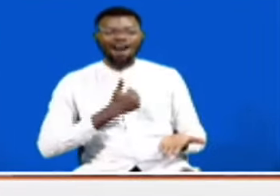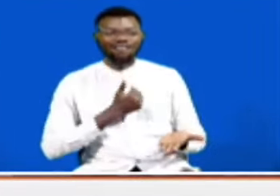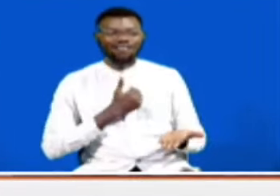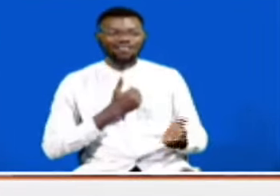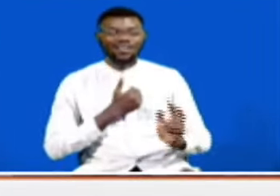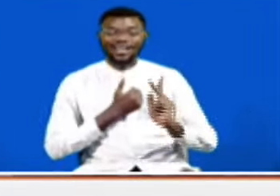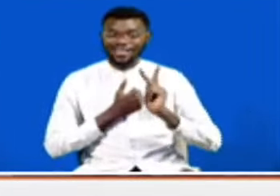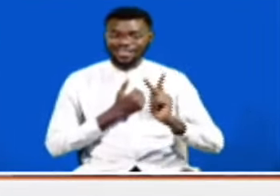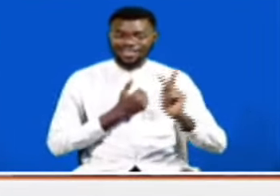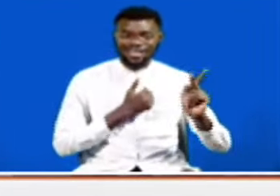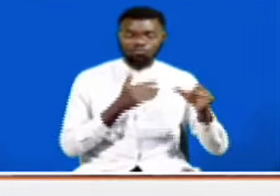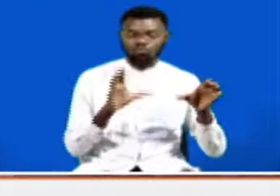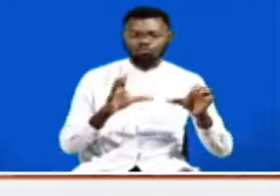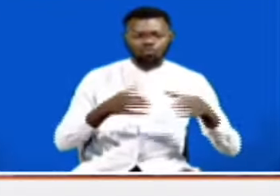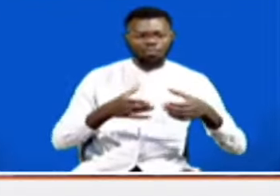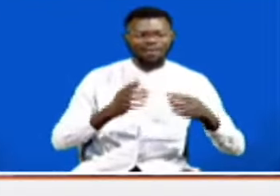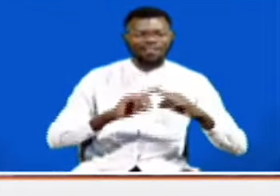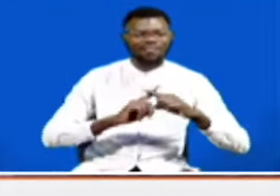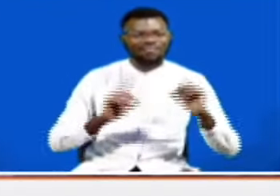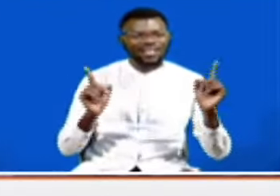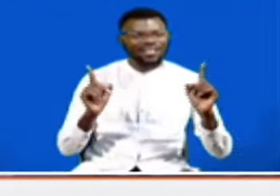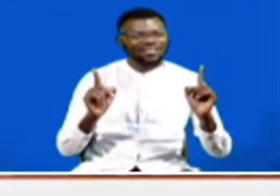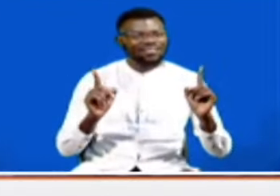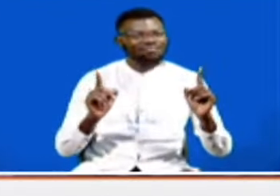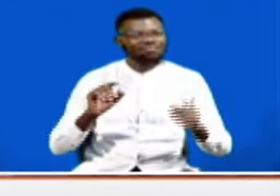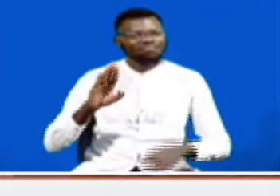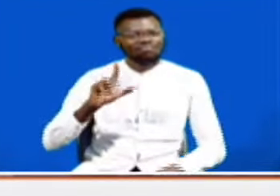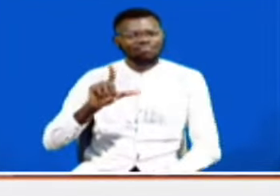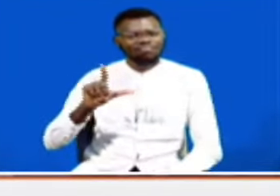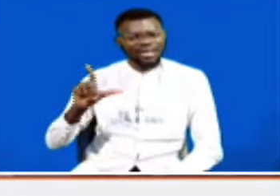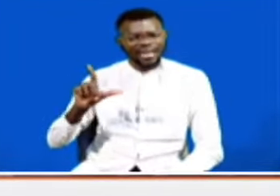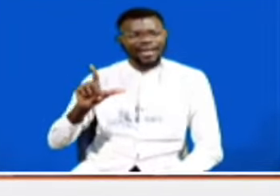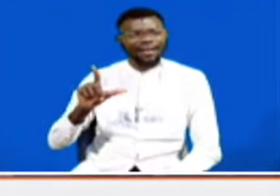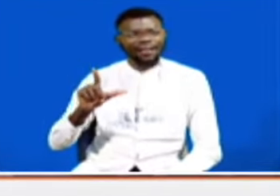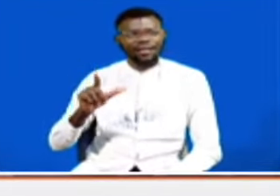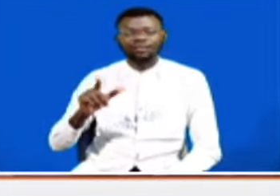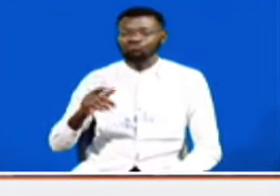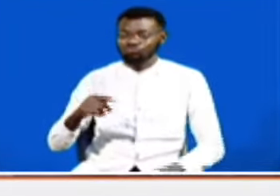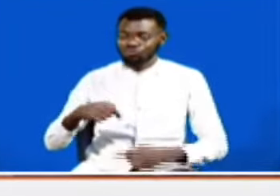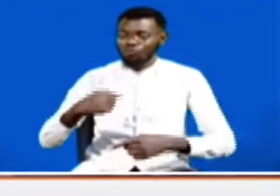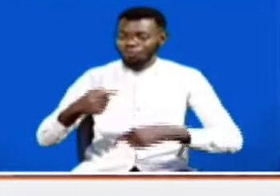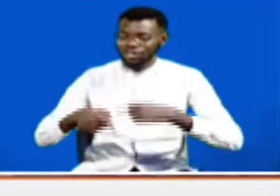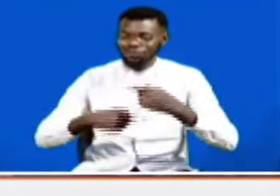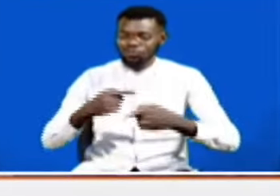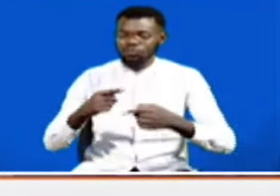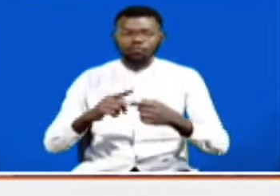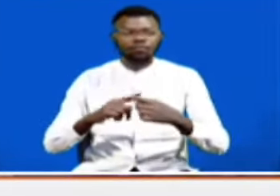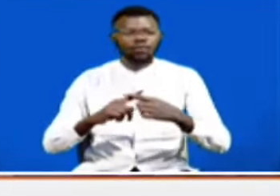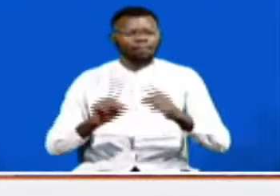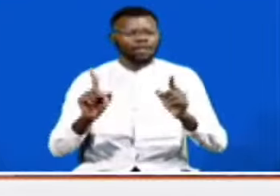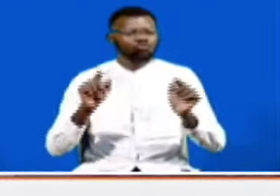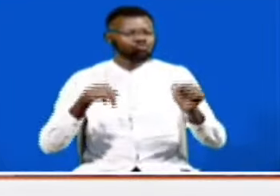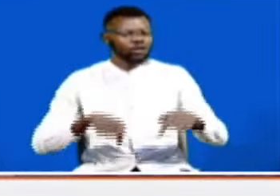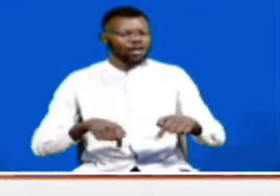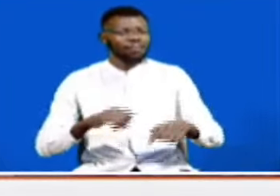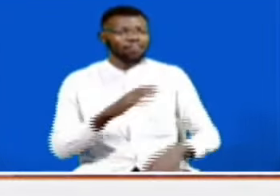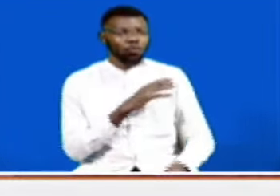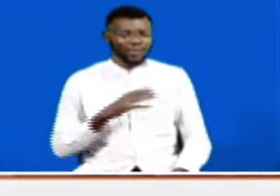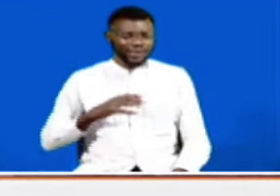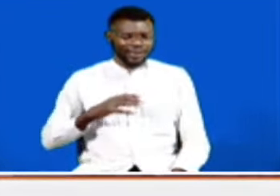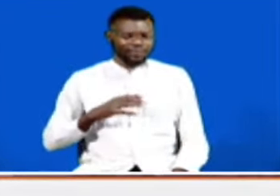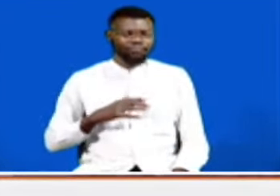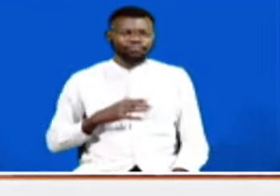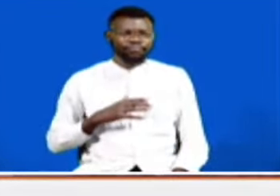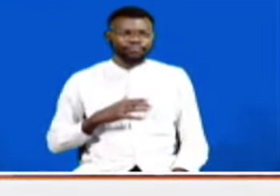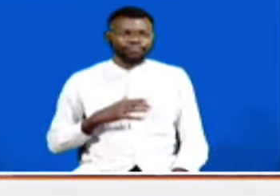second reading. But that just means now the bill could progress further. Now today, in the committee of the whole house, is the technical